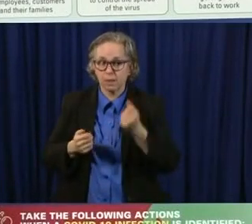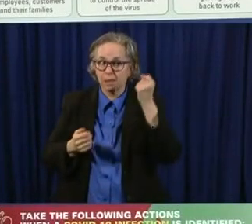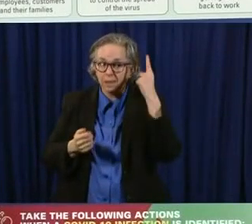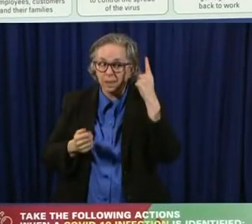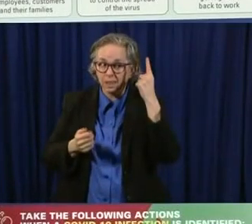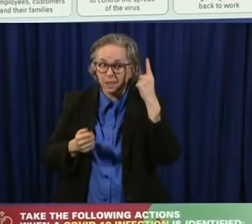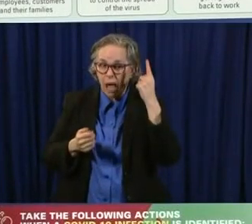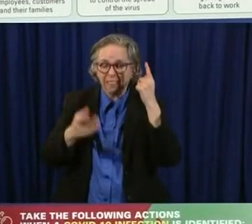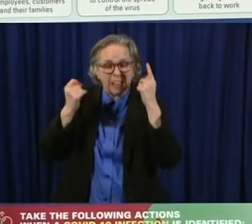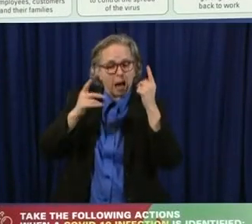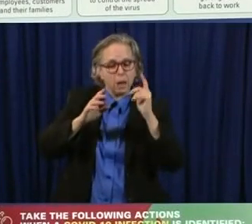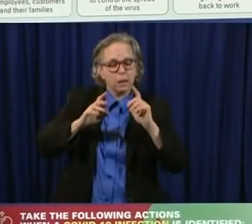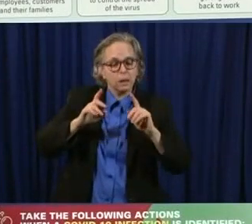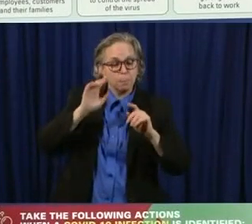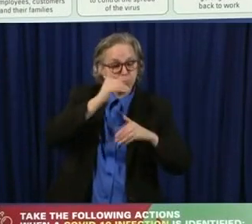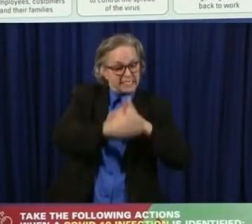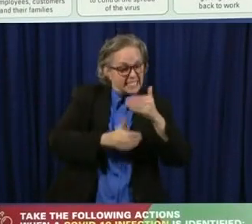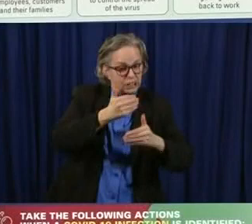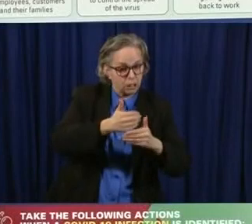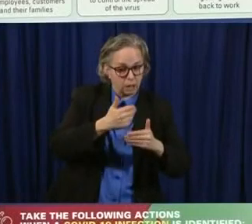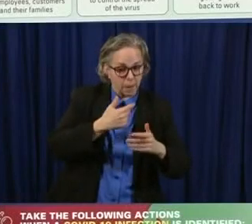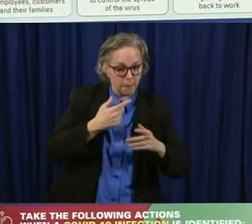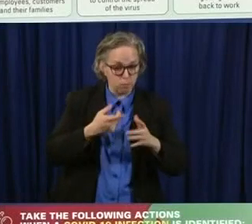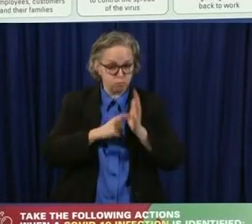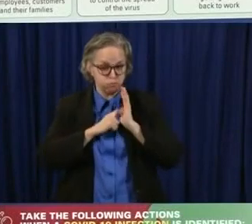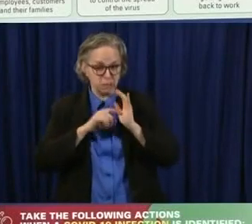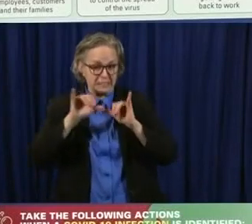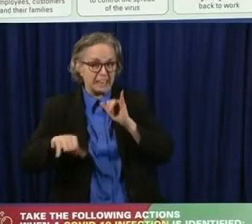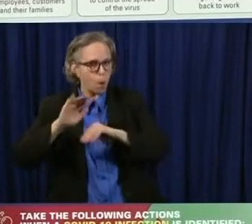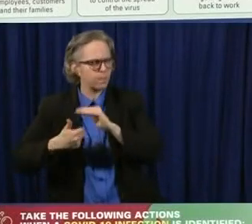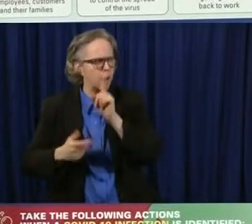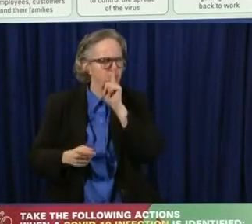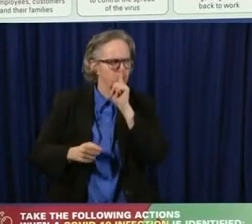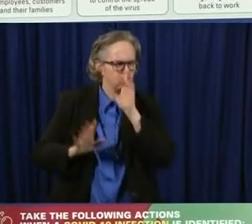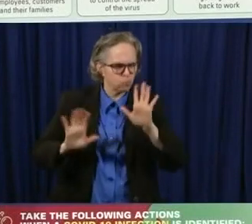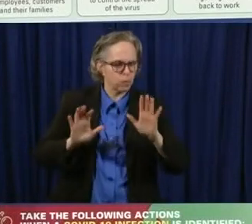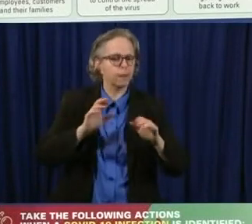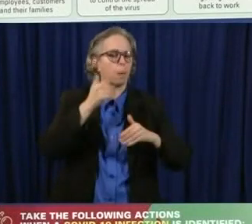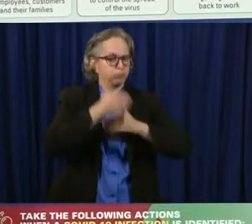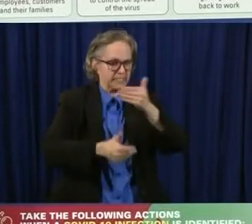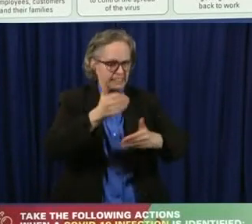move forward with those procedures, operations or procedures.